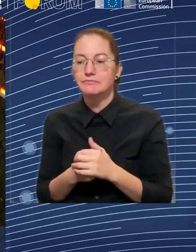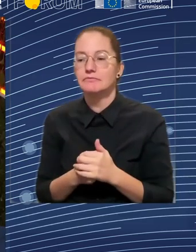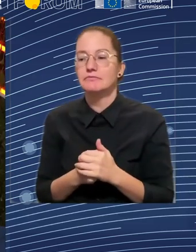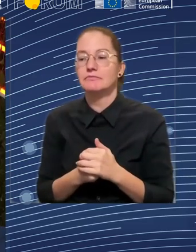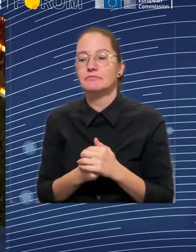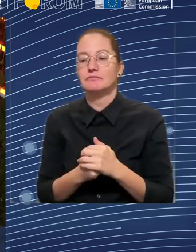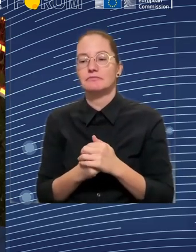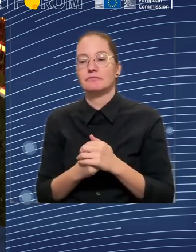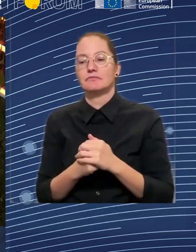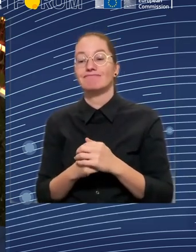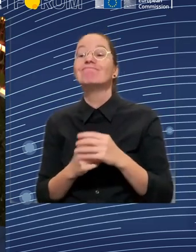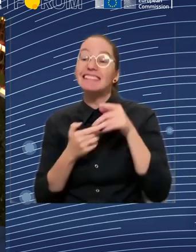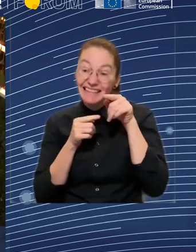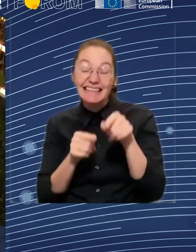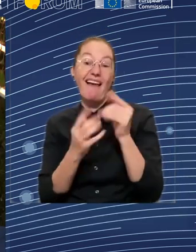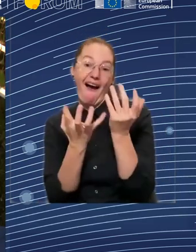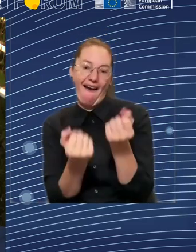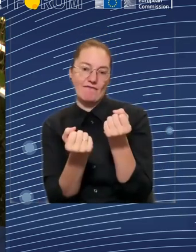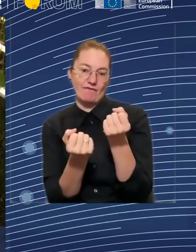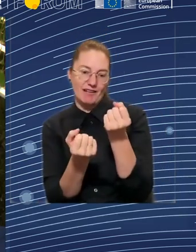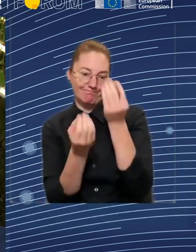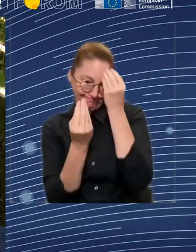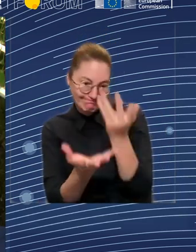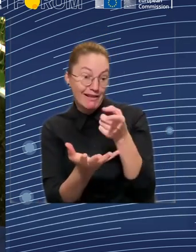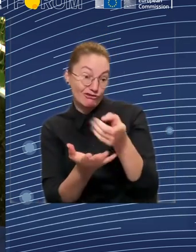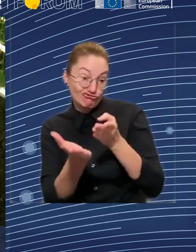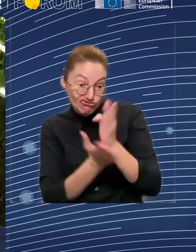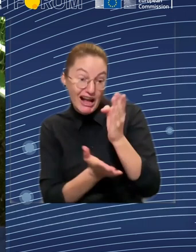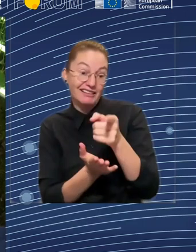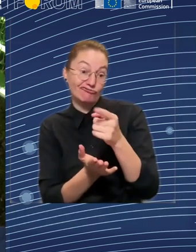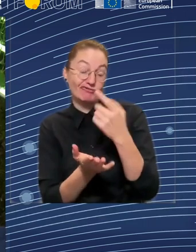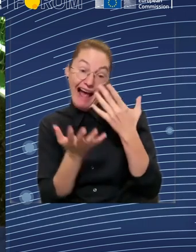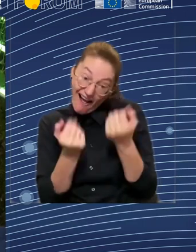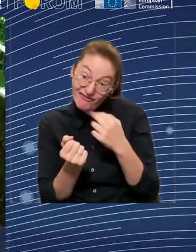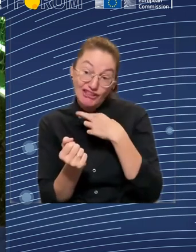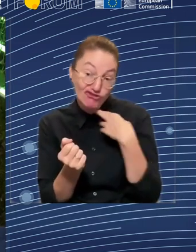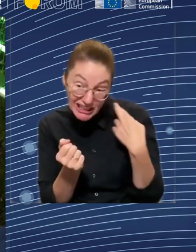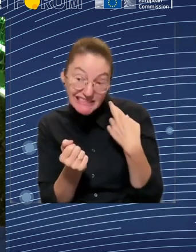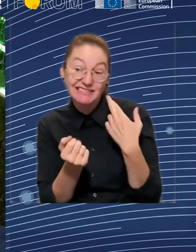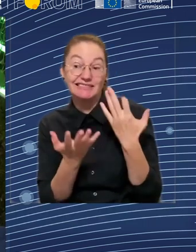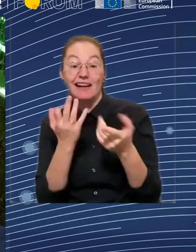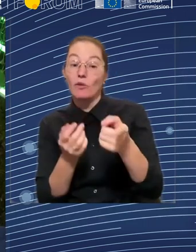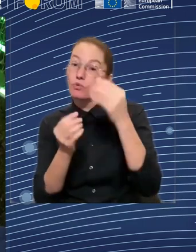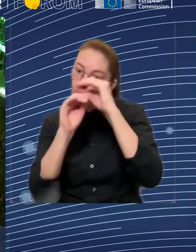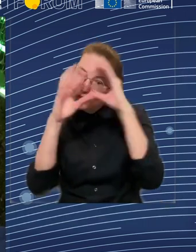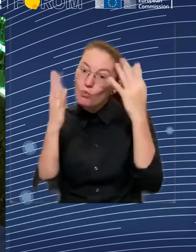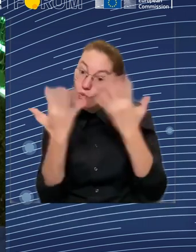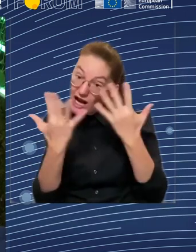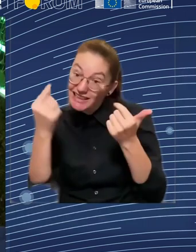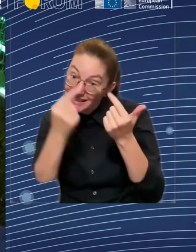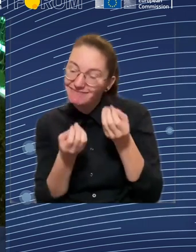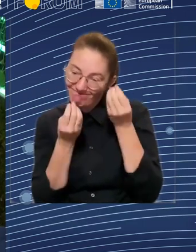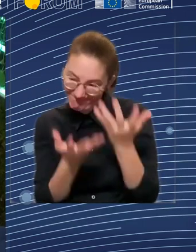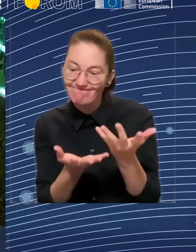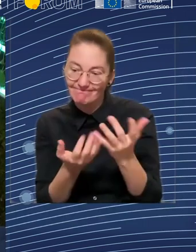contributions in order to have lower coverage, and also very frequently people think it's better to have their money in their pockets rather than